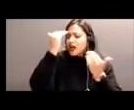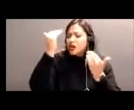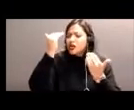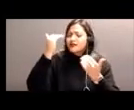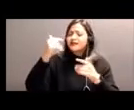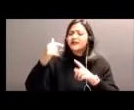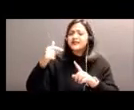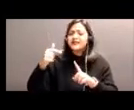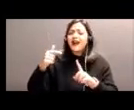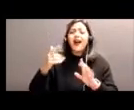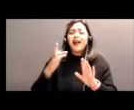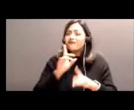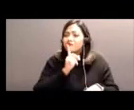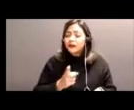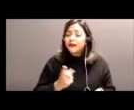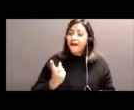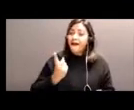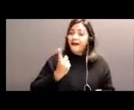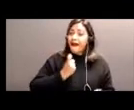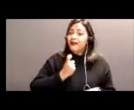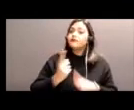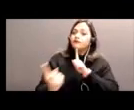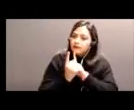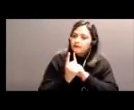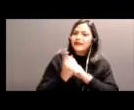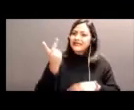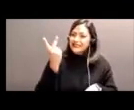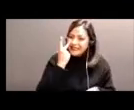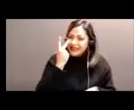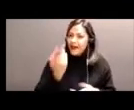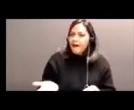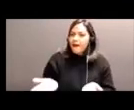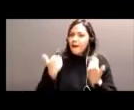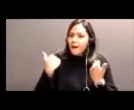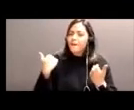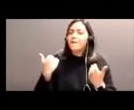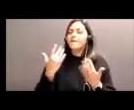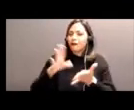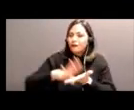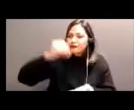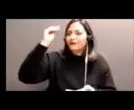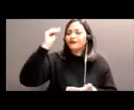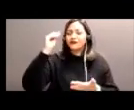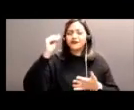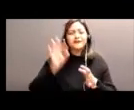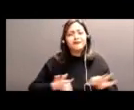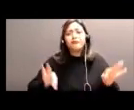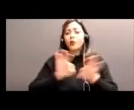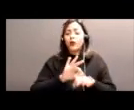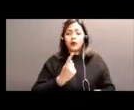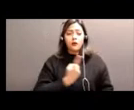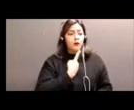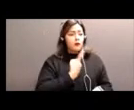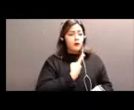me what you can do. Come and see. We all need to know that we are not alone.